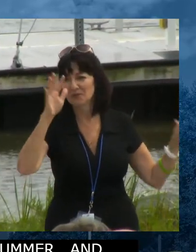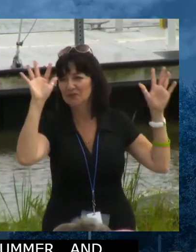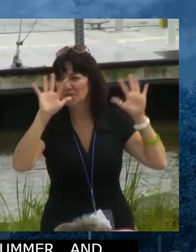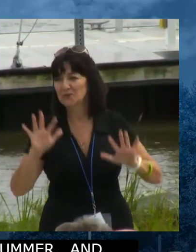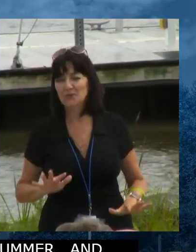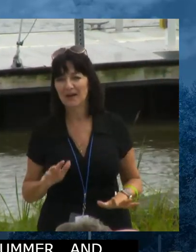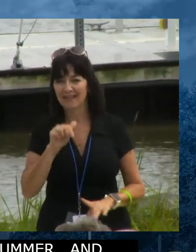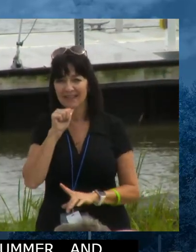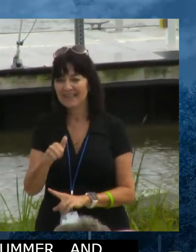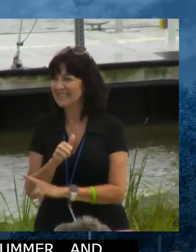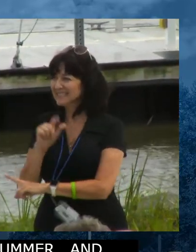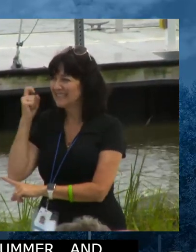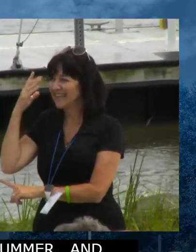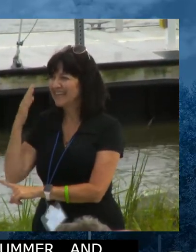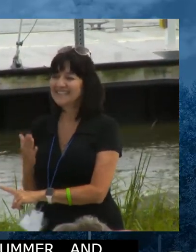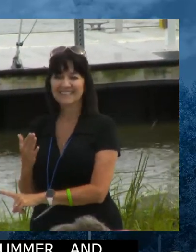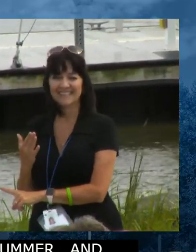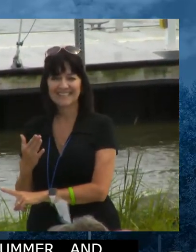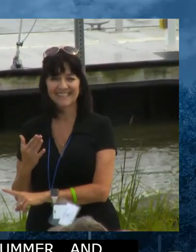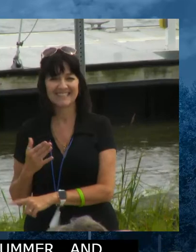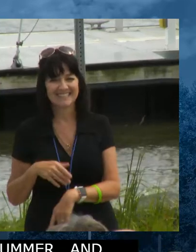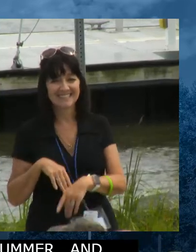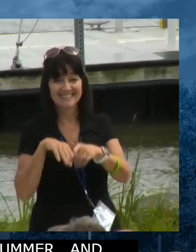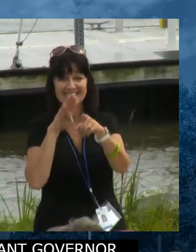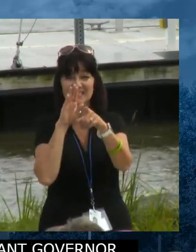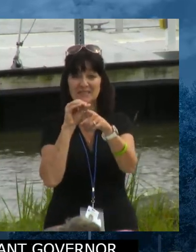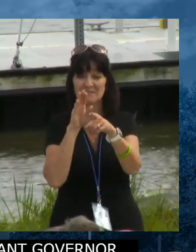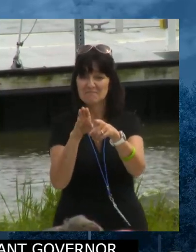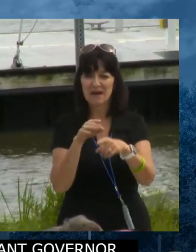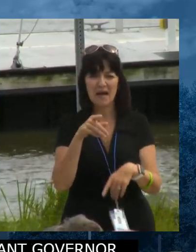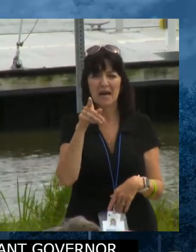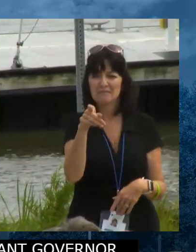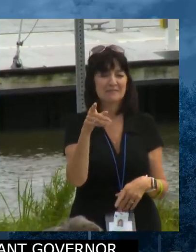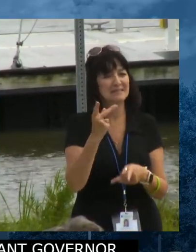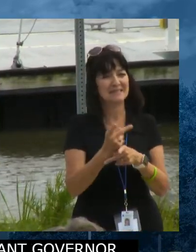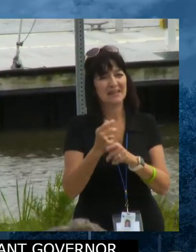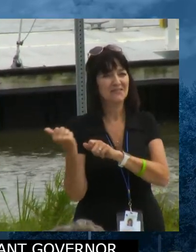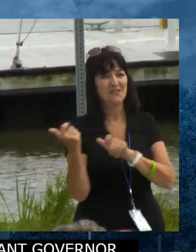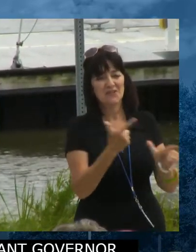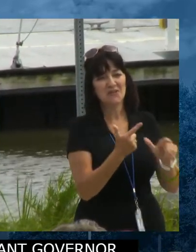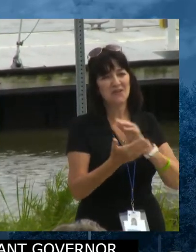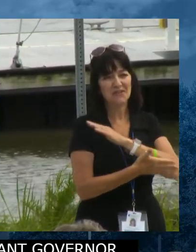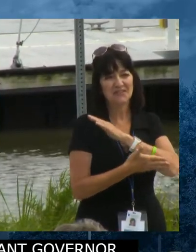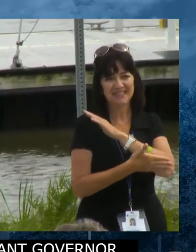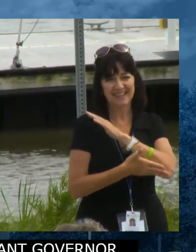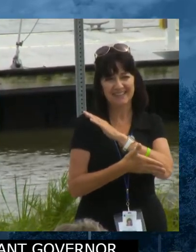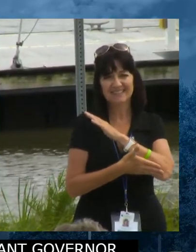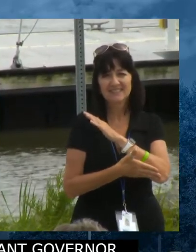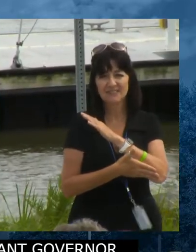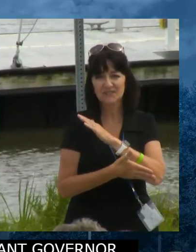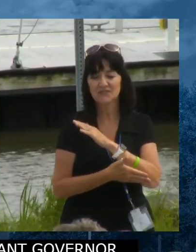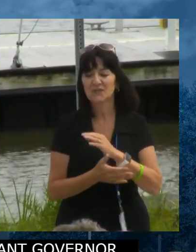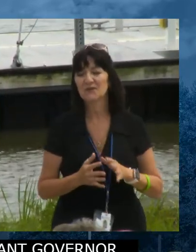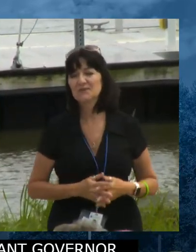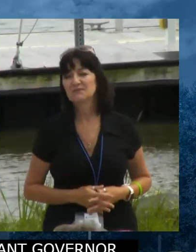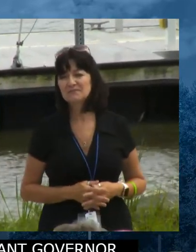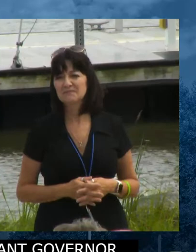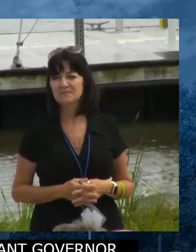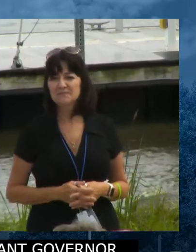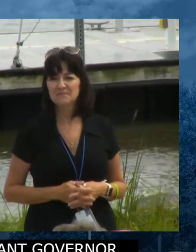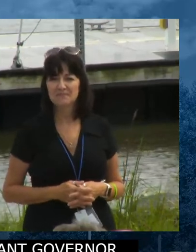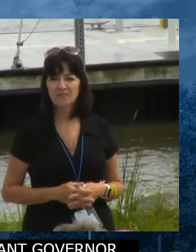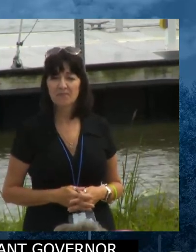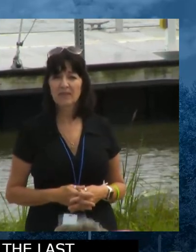Well, you span all the counties, Bob, so I don't know. Um, so the last speaker today is is